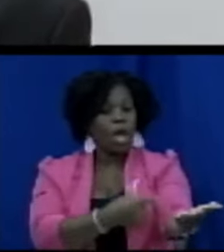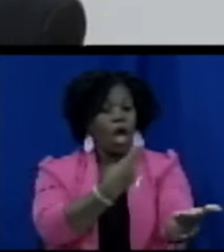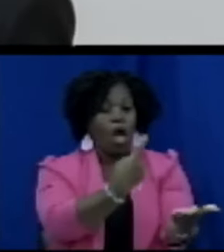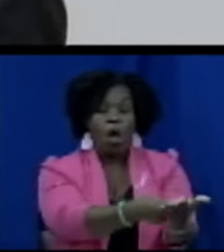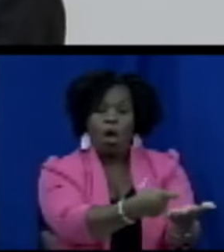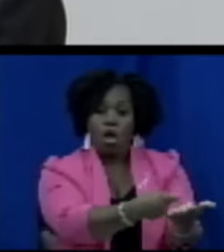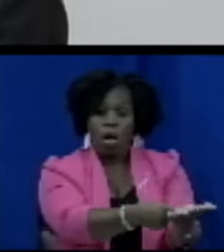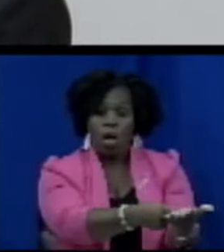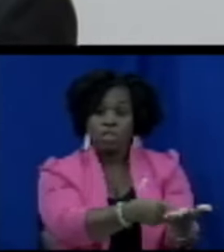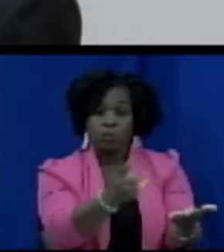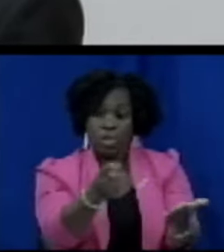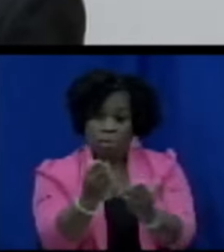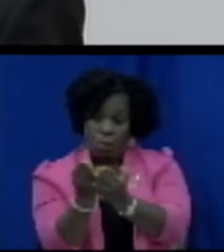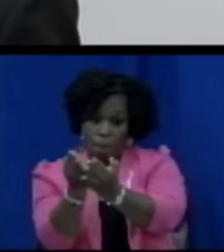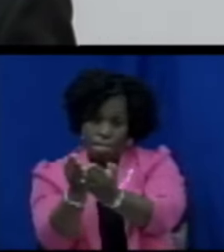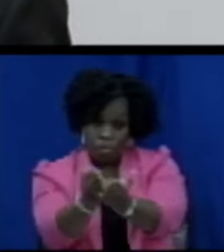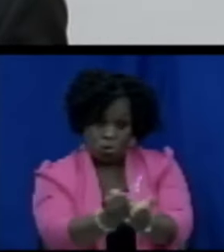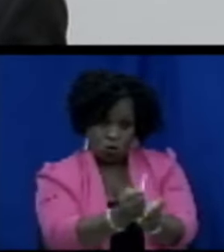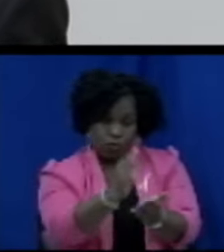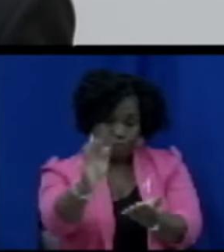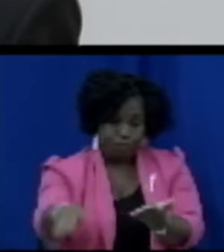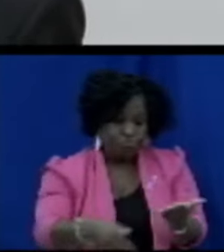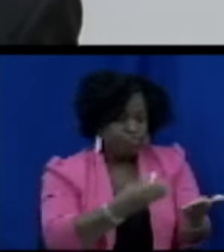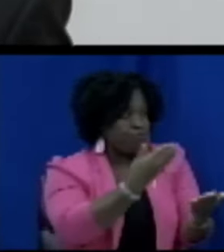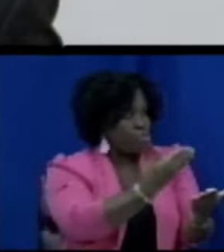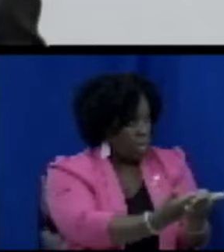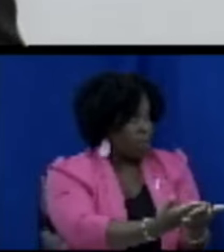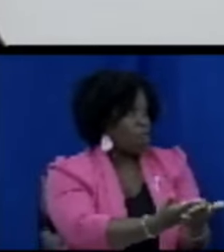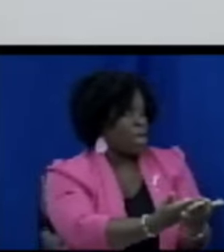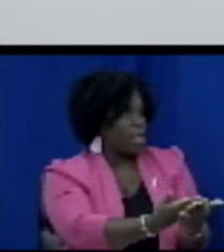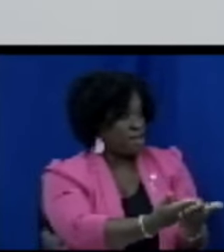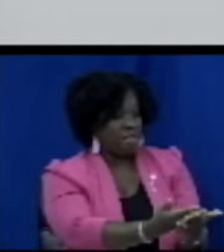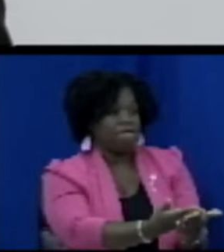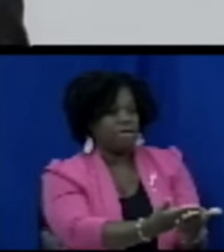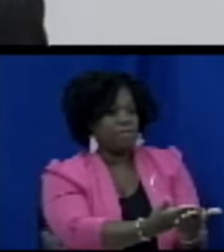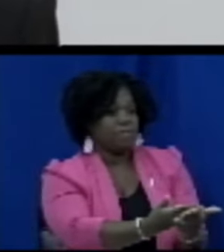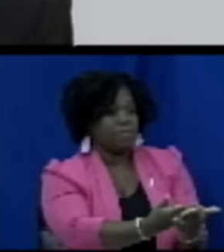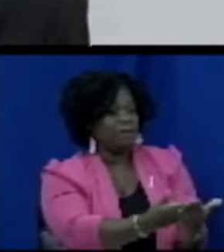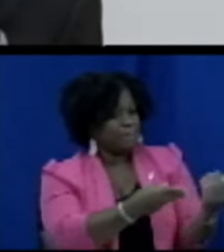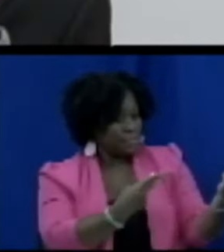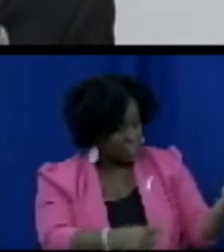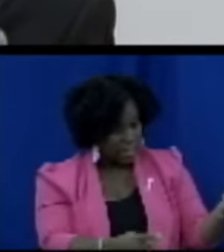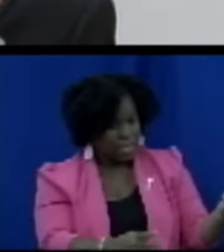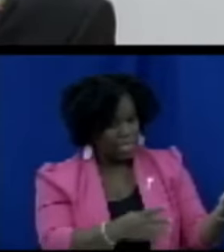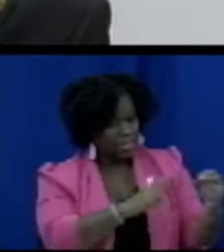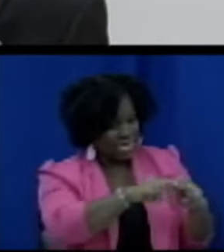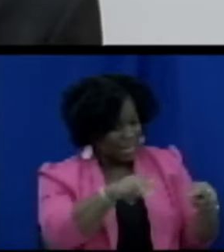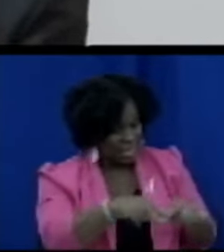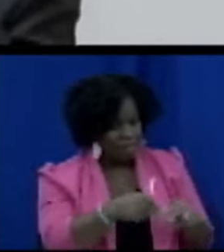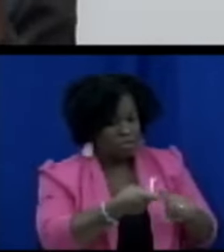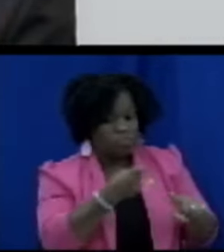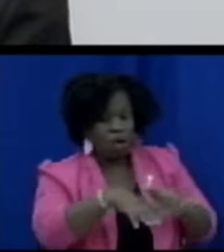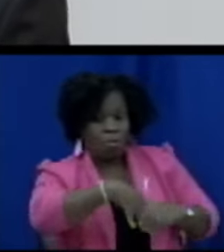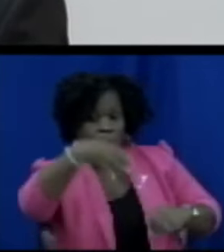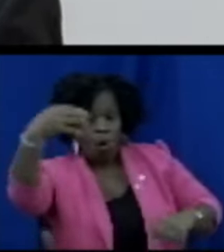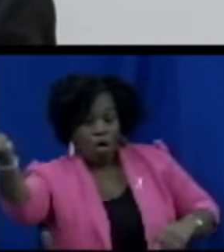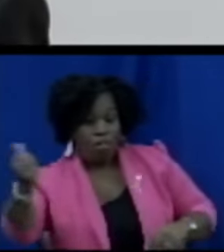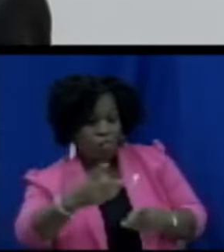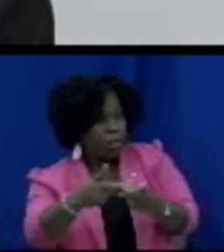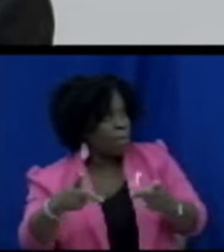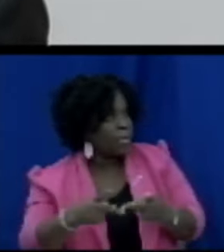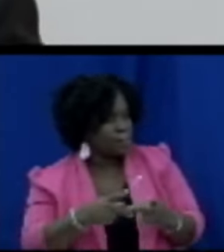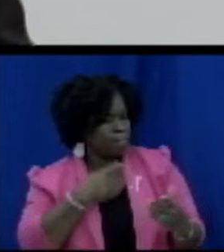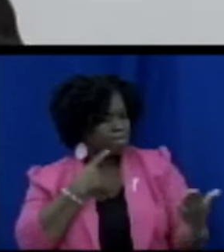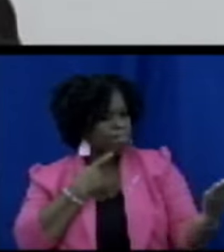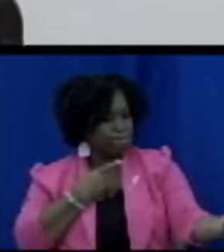it costs when the goods were brought into the country from overseas looking at as I